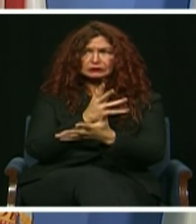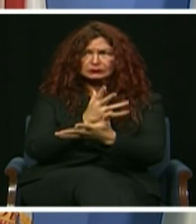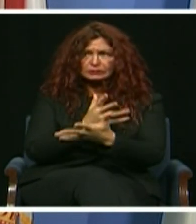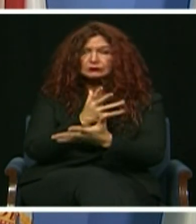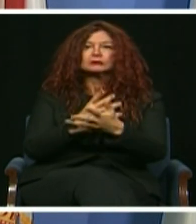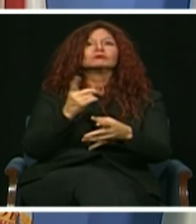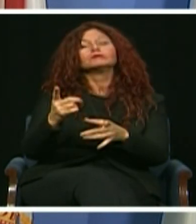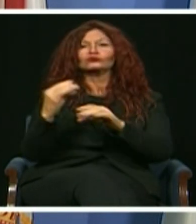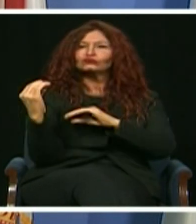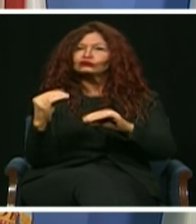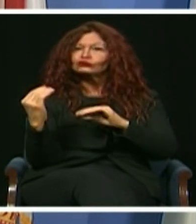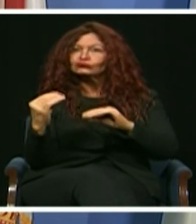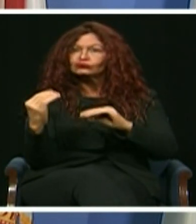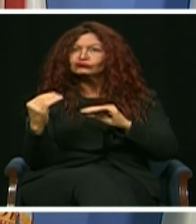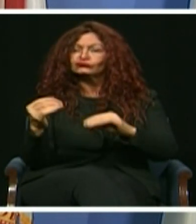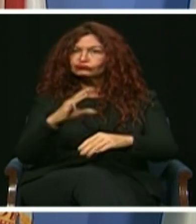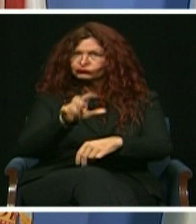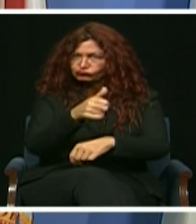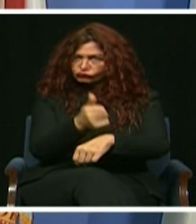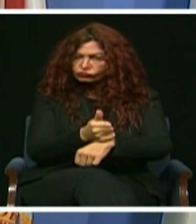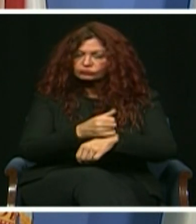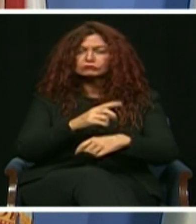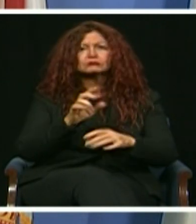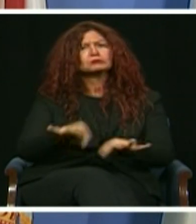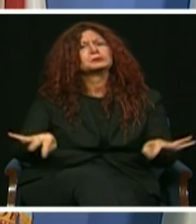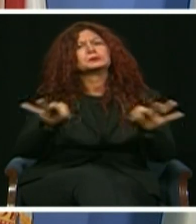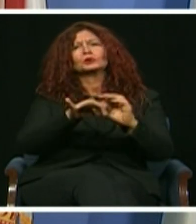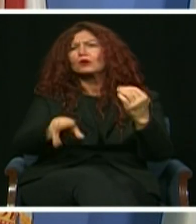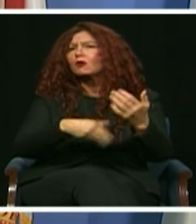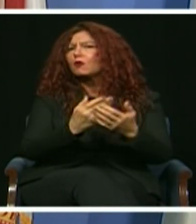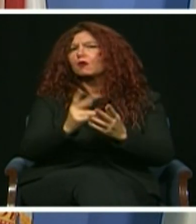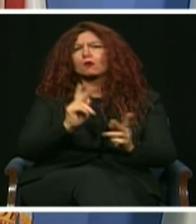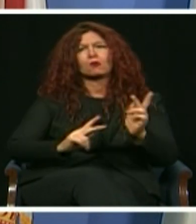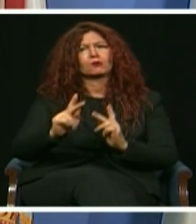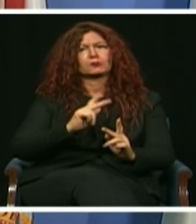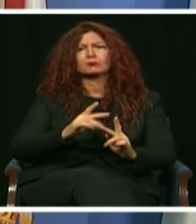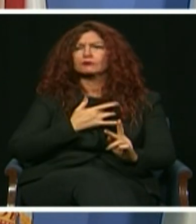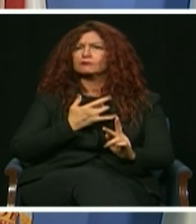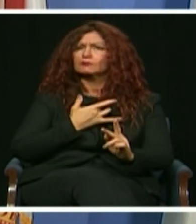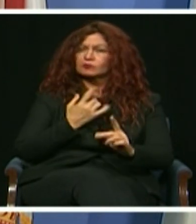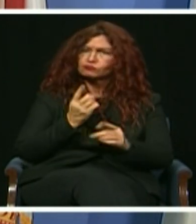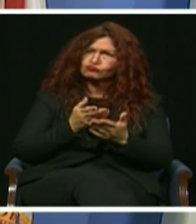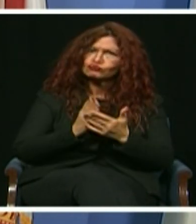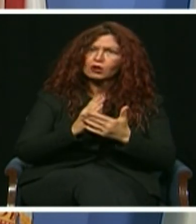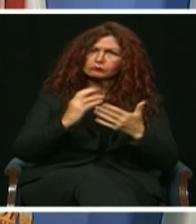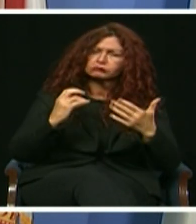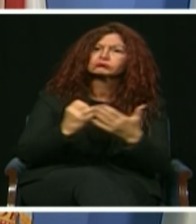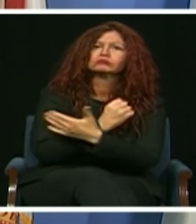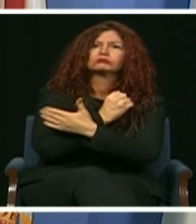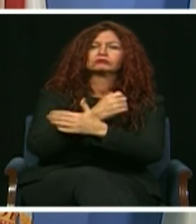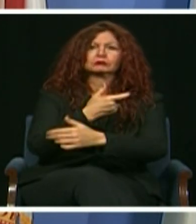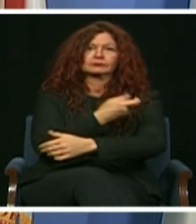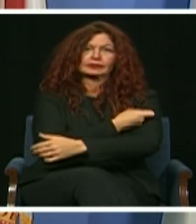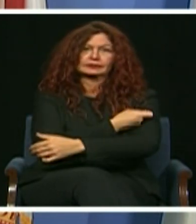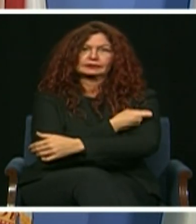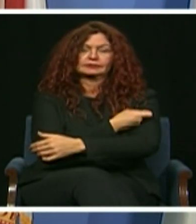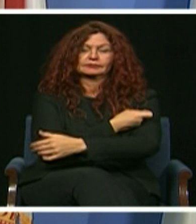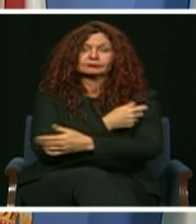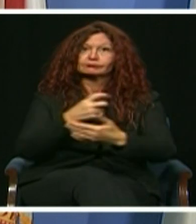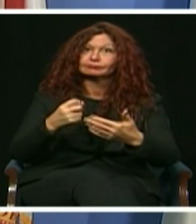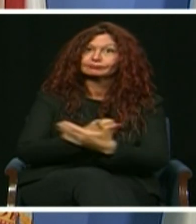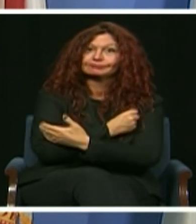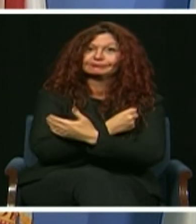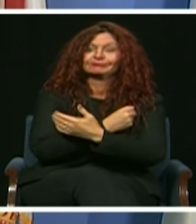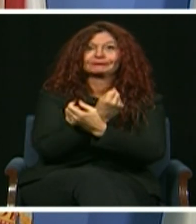and all of those most vulnerable to this disease to share in the newfound freedom and hope the vaccine brings. And with it,